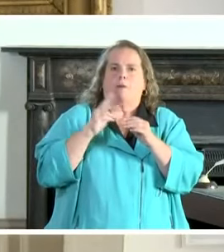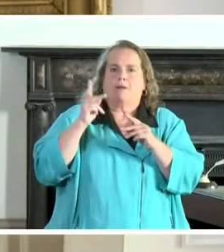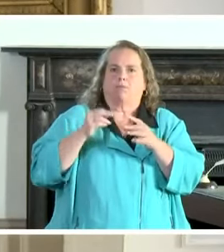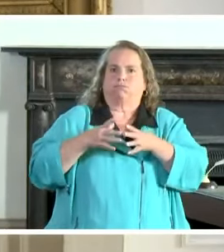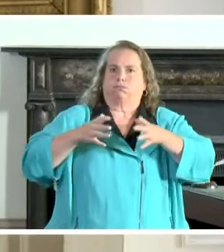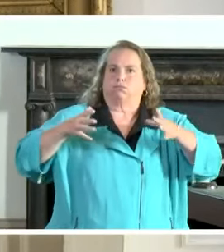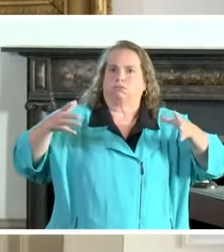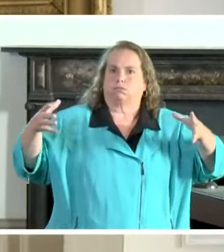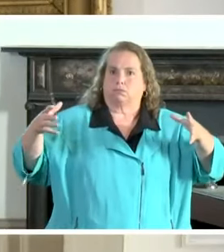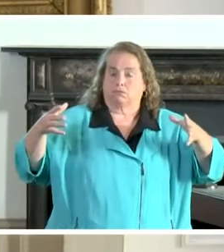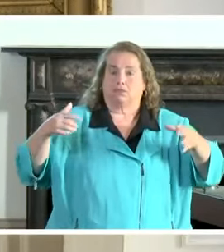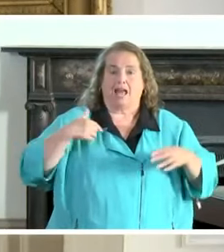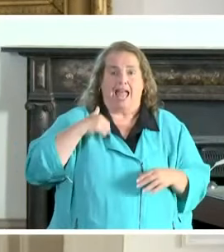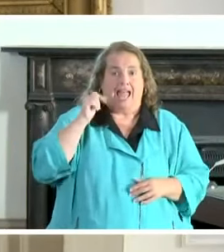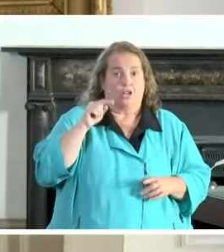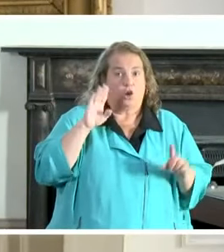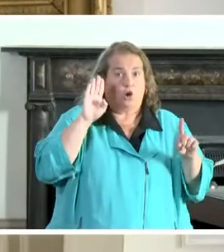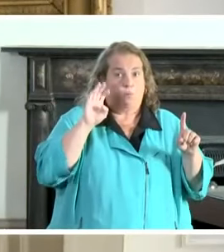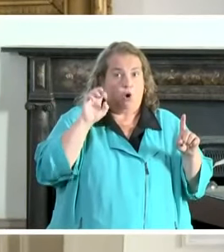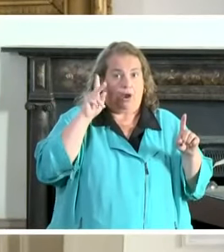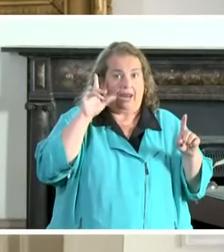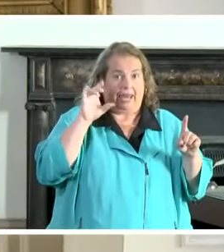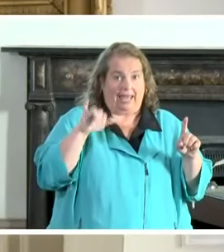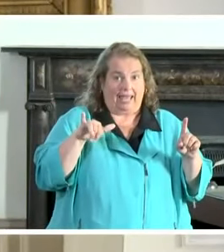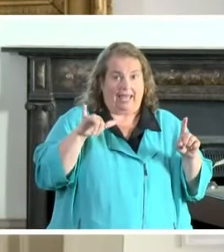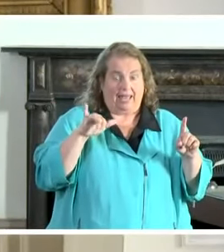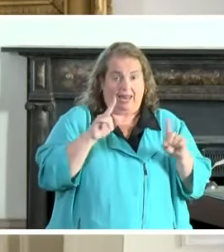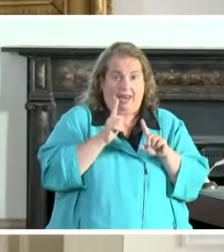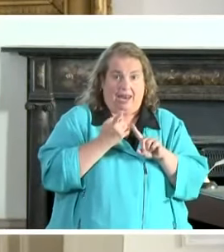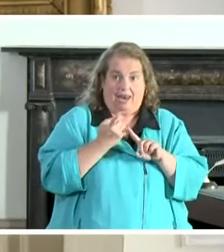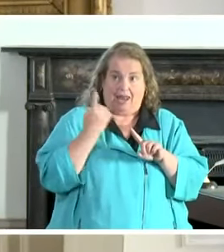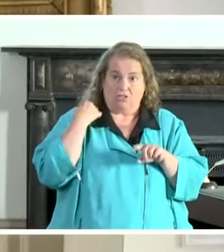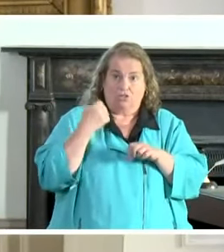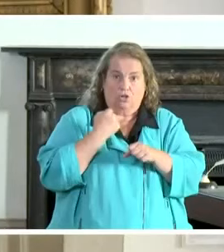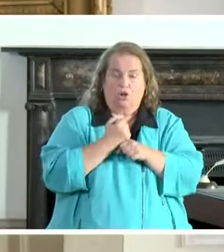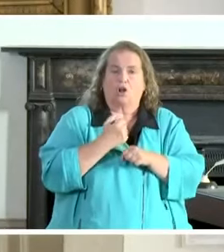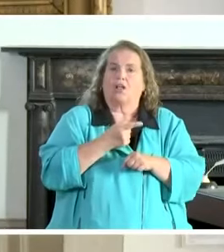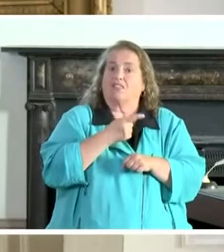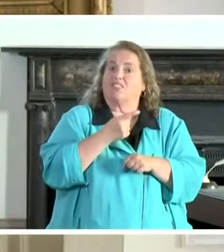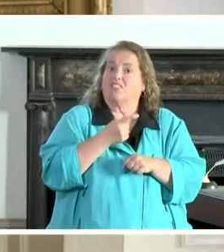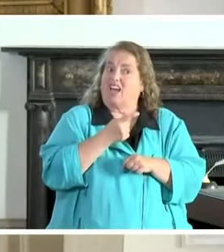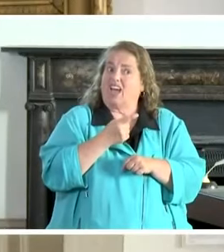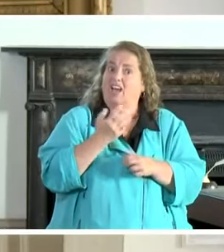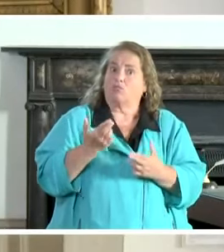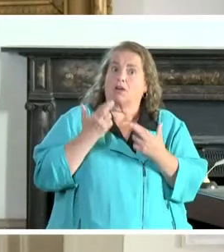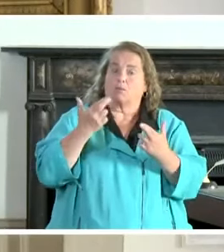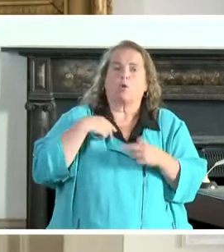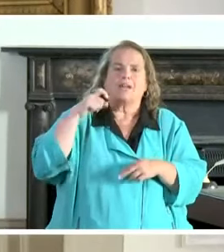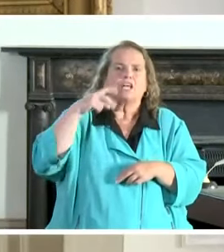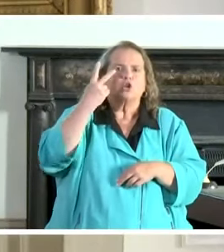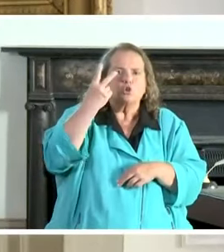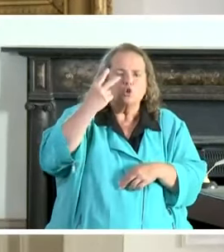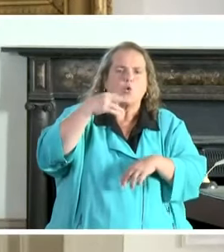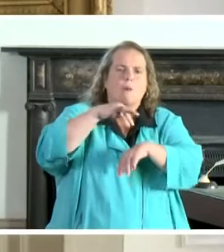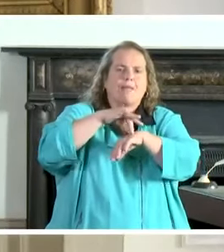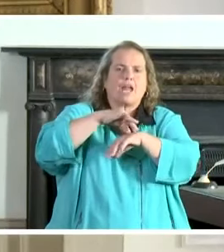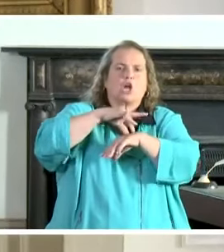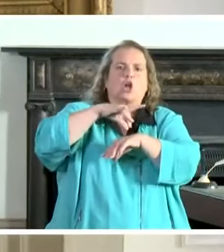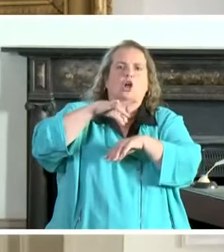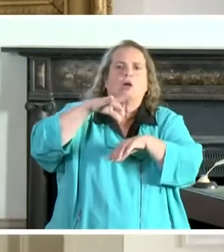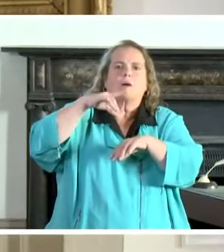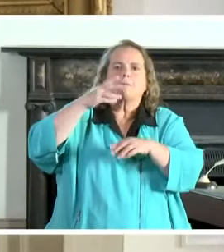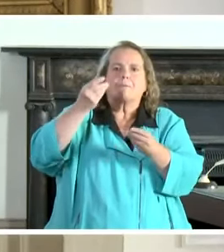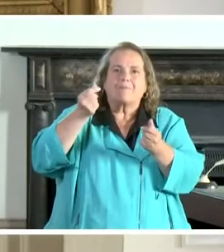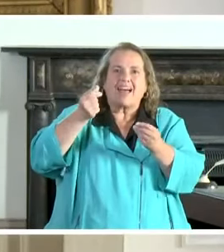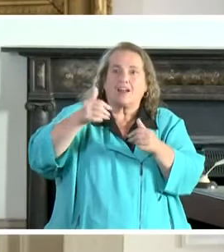I was at Berkeley last year. They're estimating we would need two planet Earths to have enough land and water to